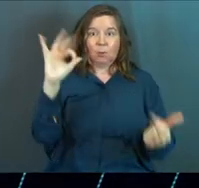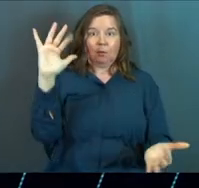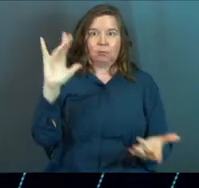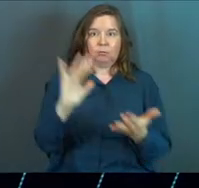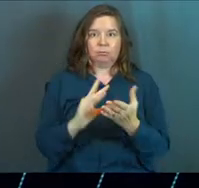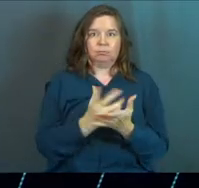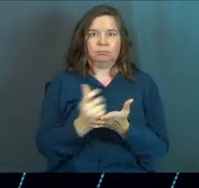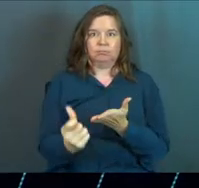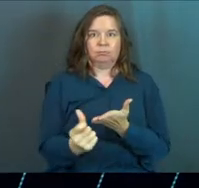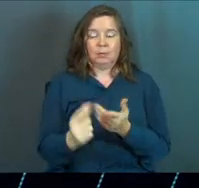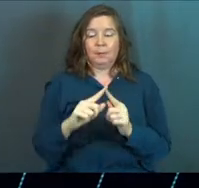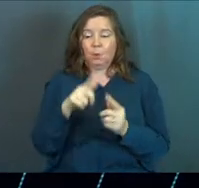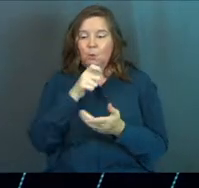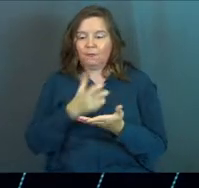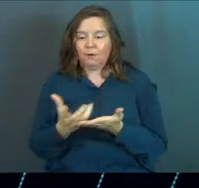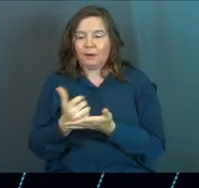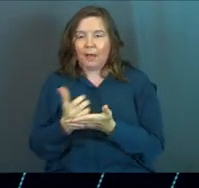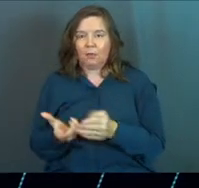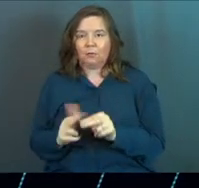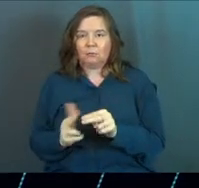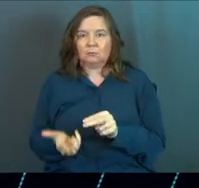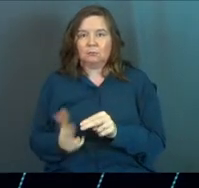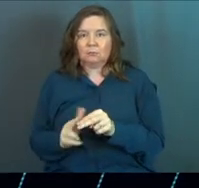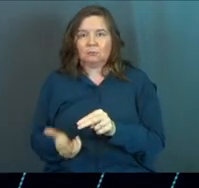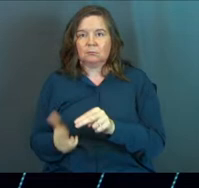gathers little by little will increase it.